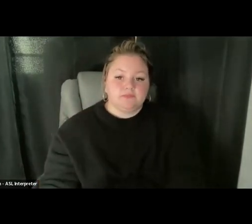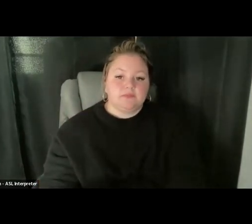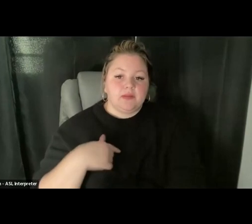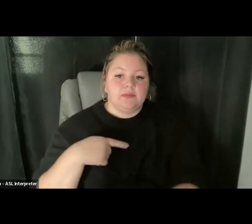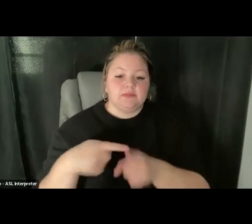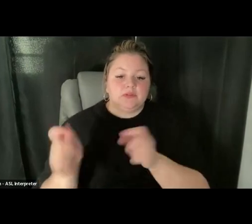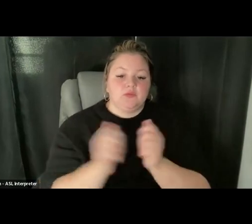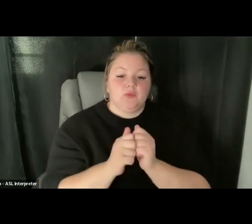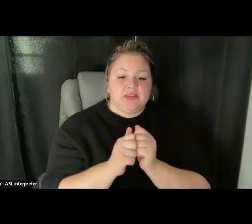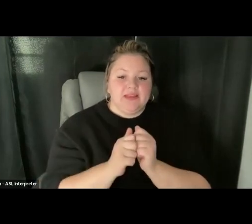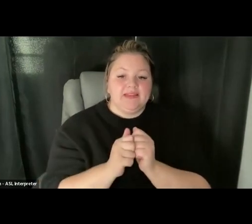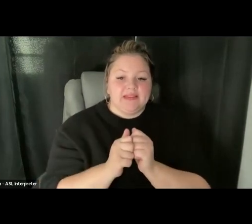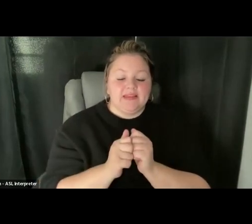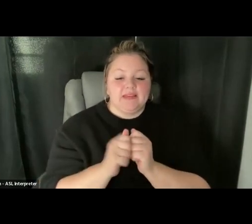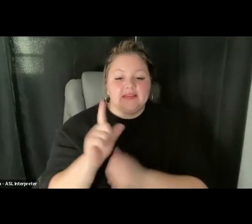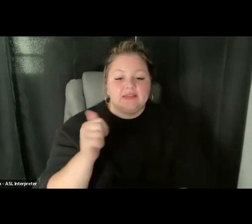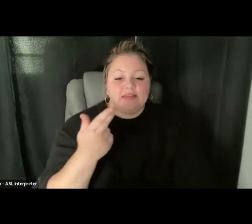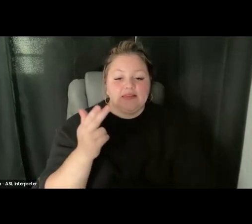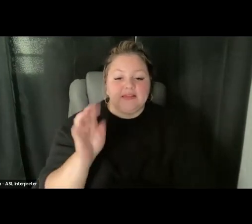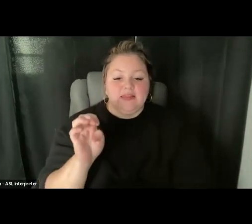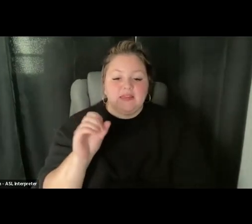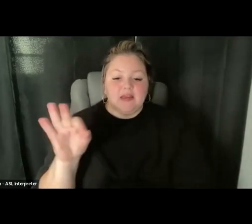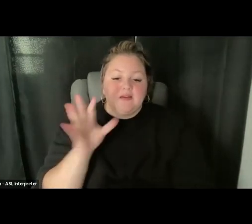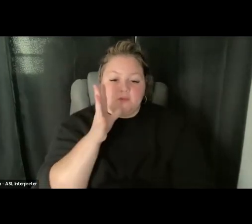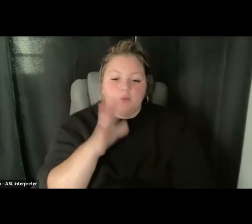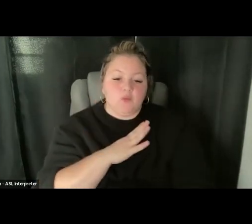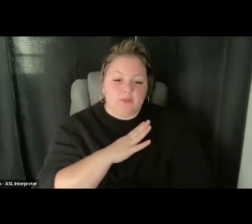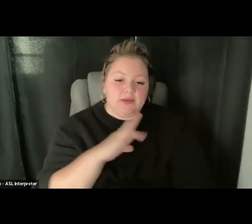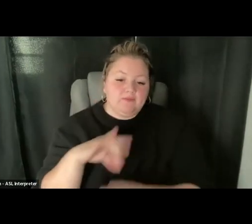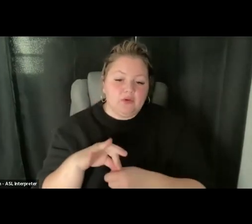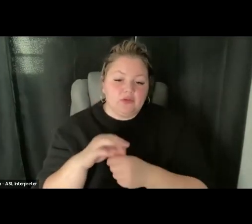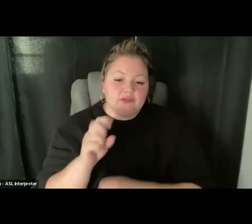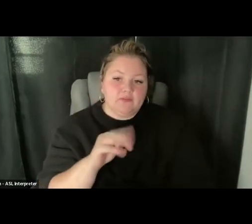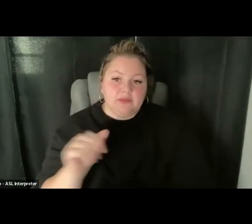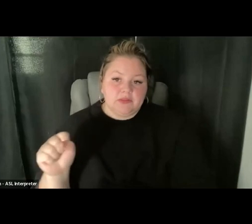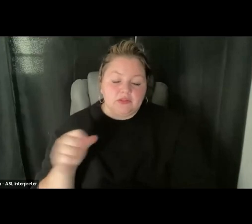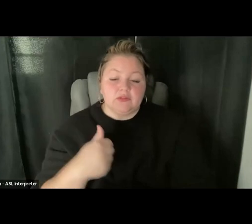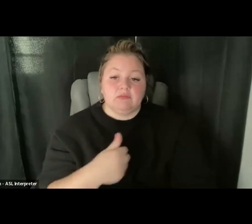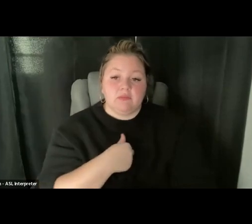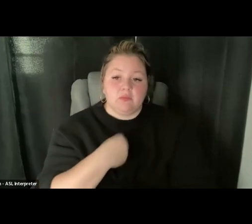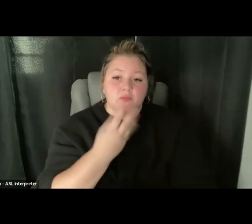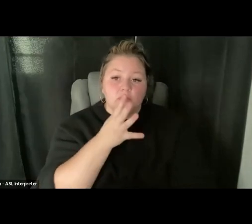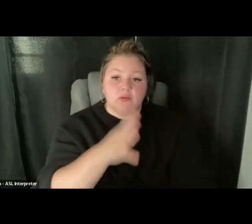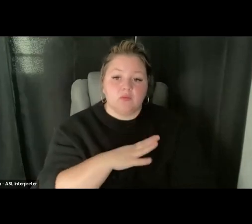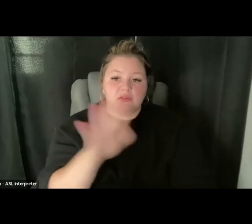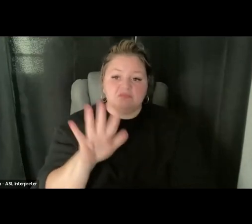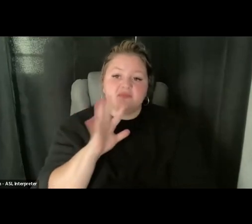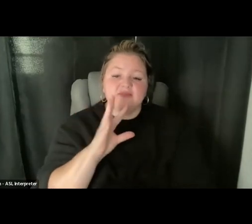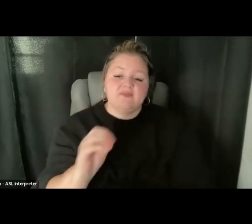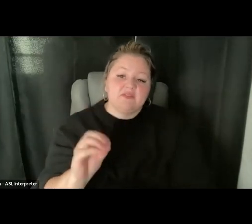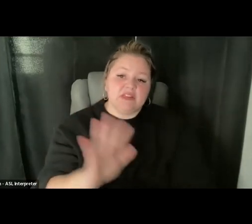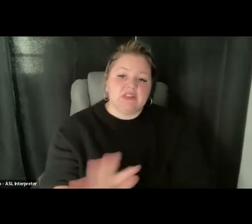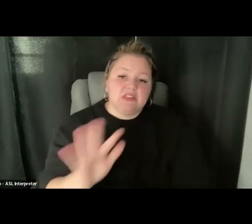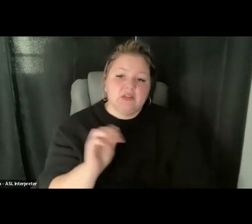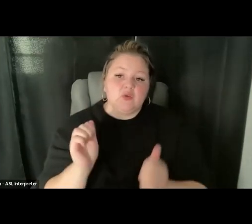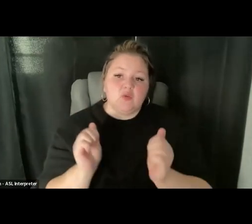of Massachusetts, focusing on elections and voting. Uh, just to repeat, I am a Caucasian woman in her mid fifties with